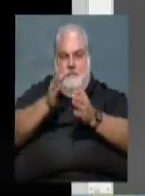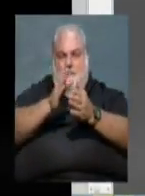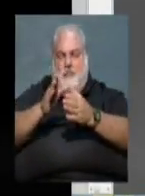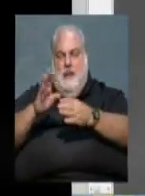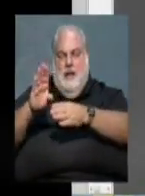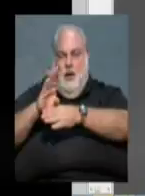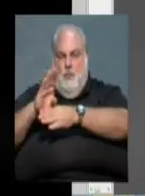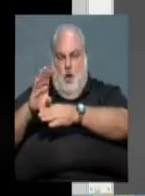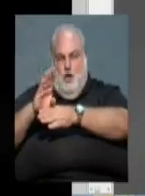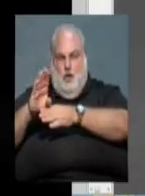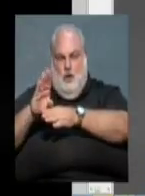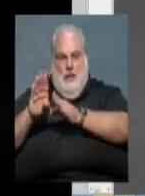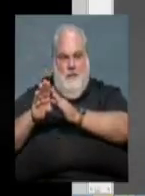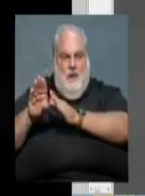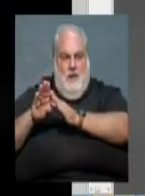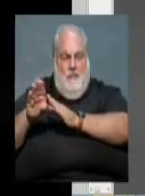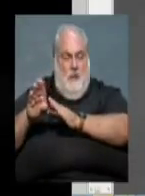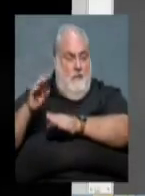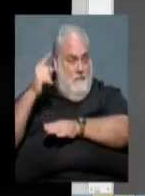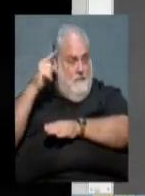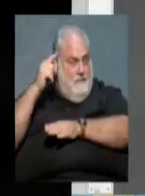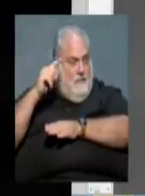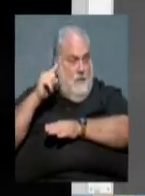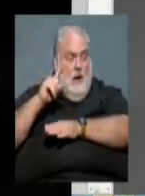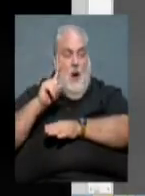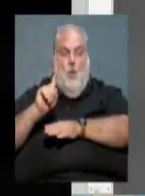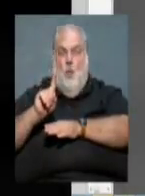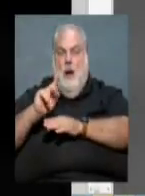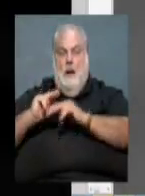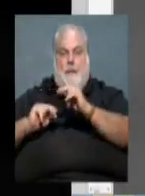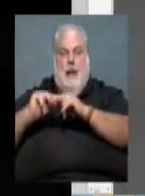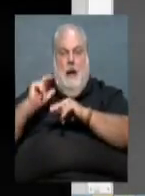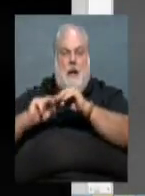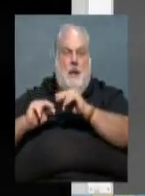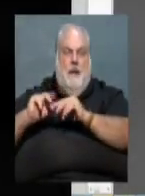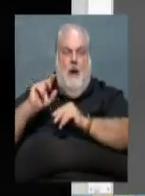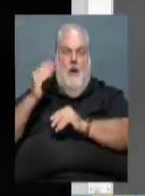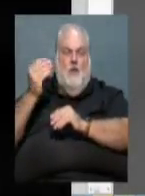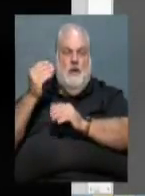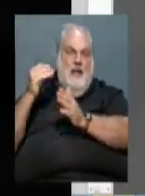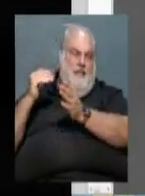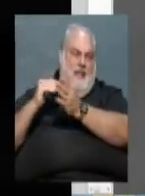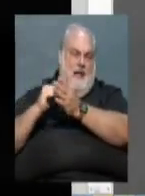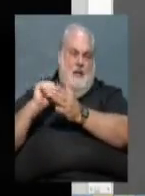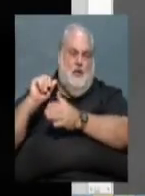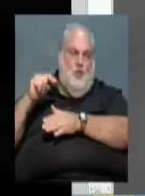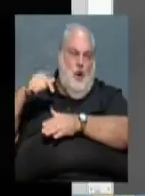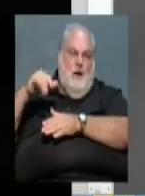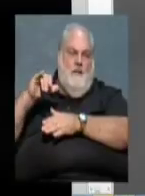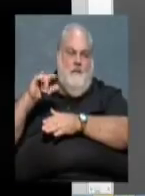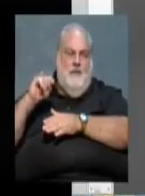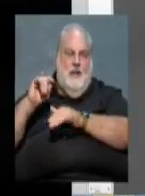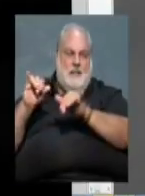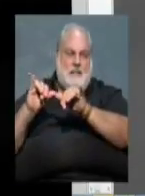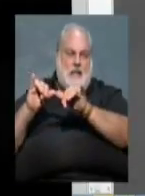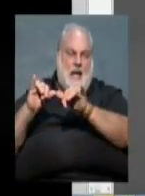development to allow a single building approximately 14,000 square feet in size